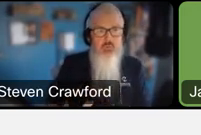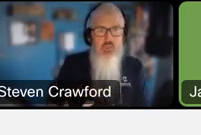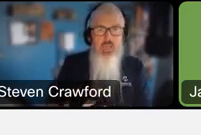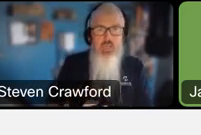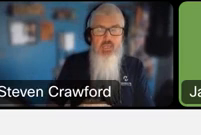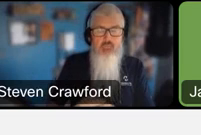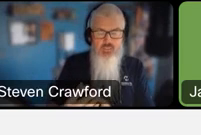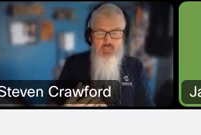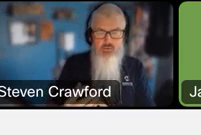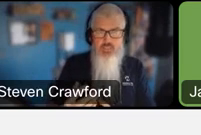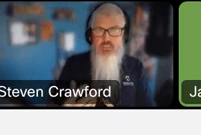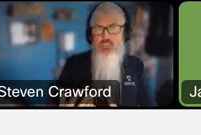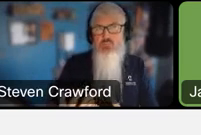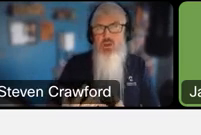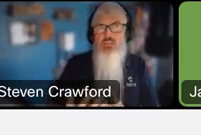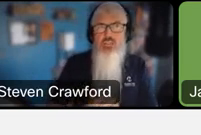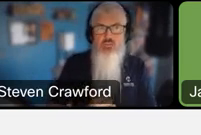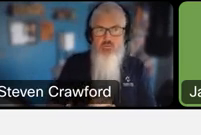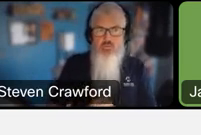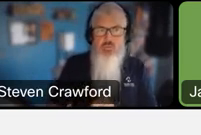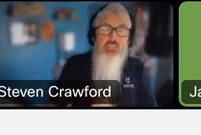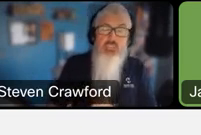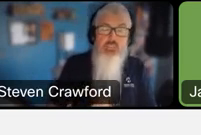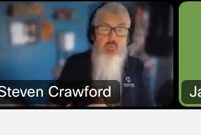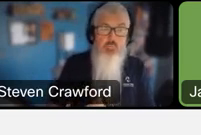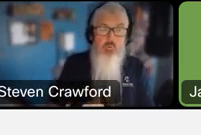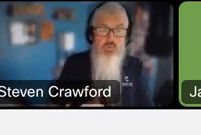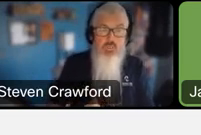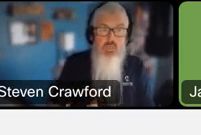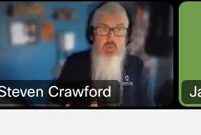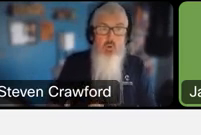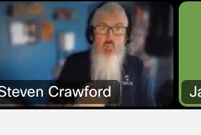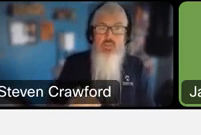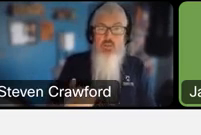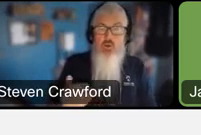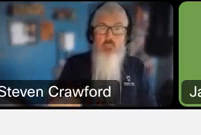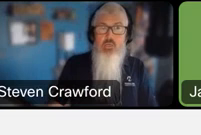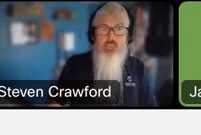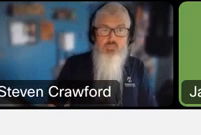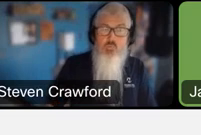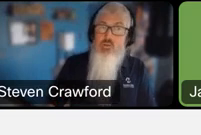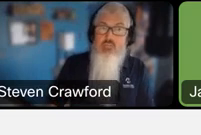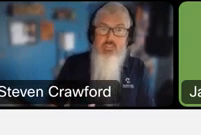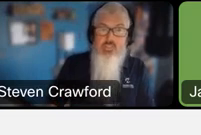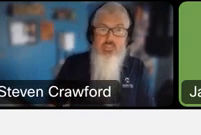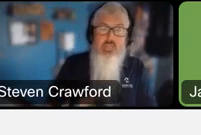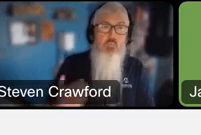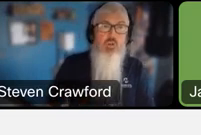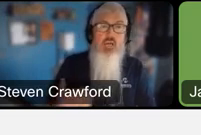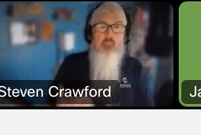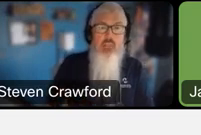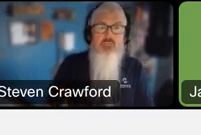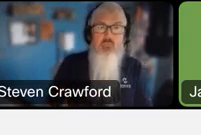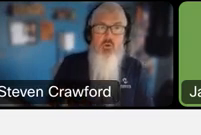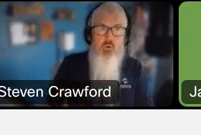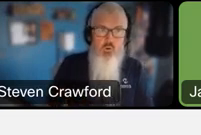people. And if you consider this, this is why this digital-first mindset is so important. When curb cuts were invented, they were